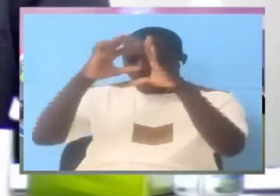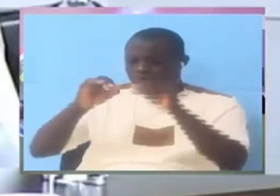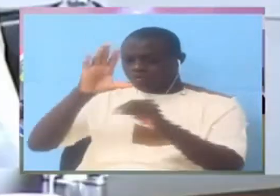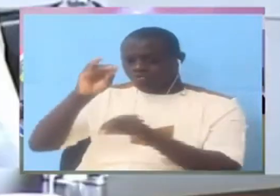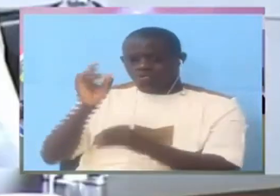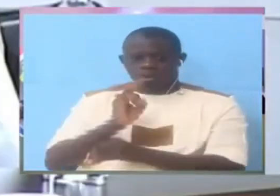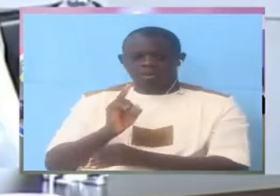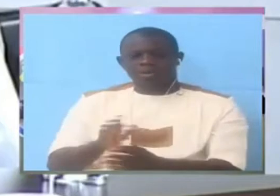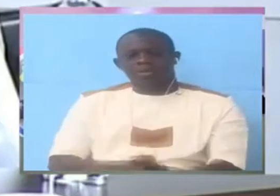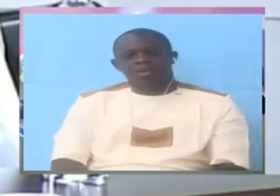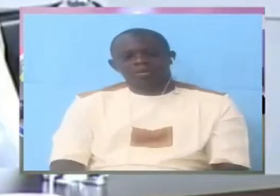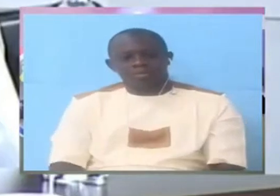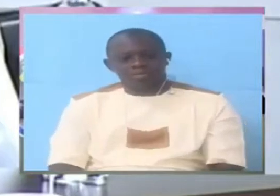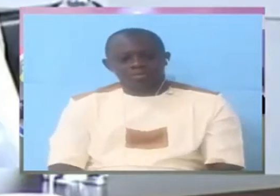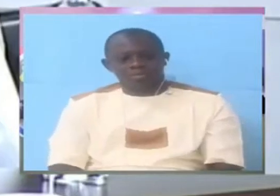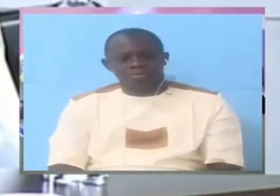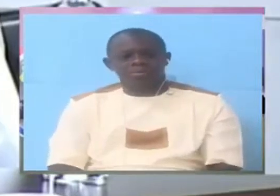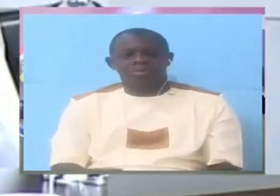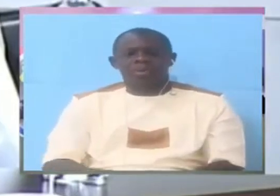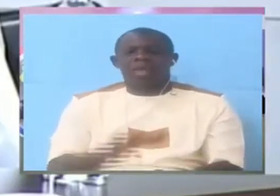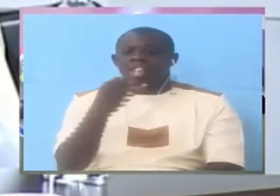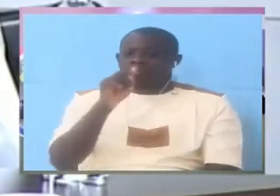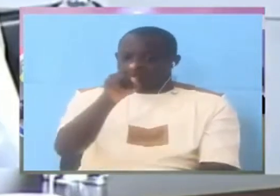Somehow, if you say I do not know what they do,